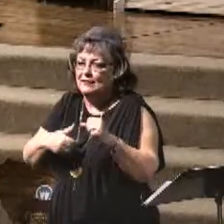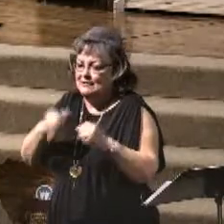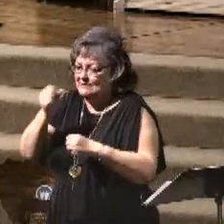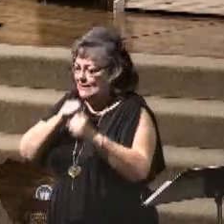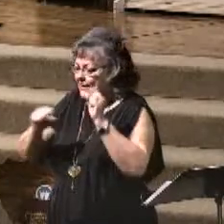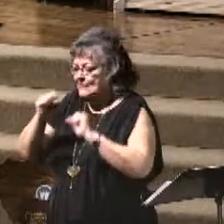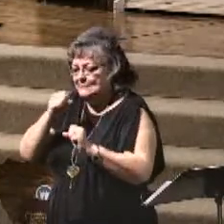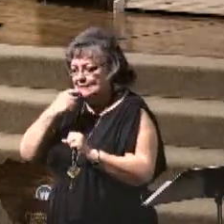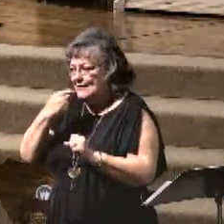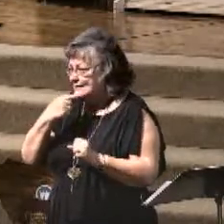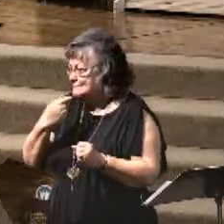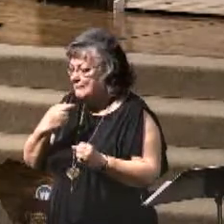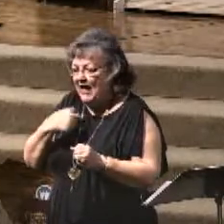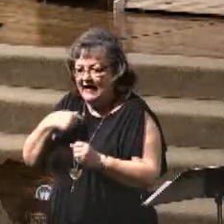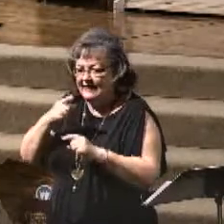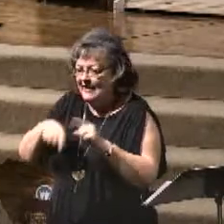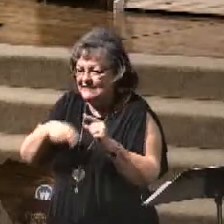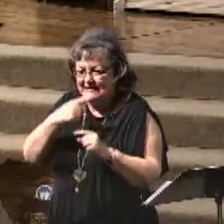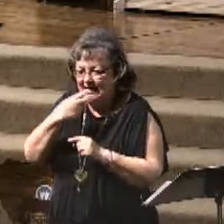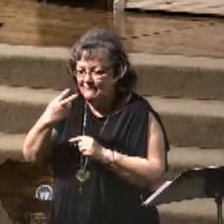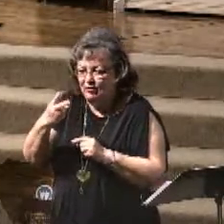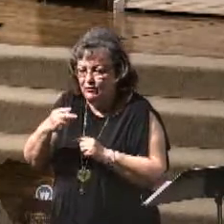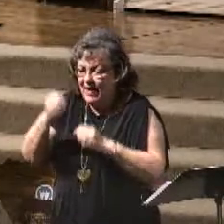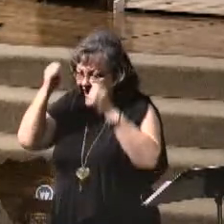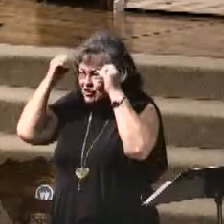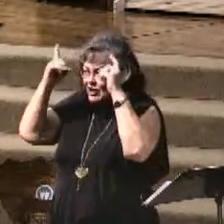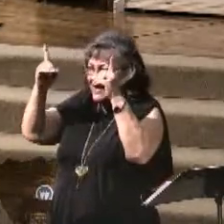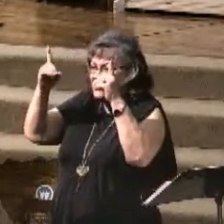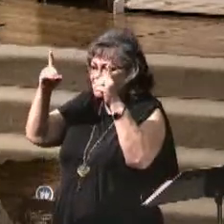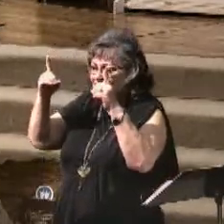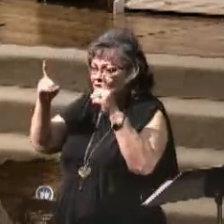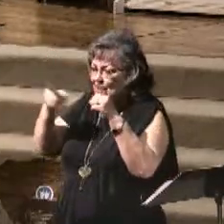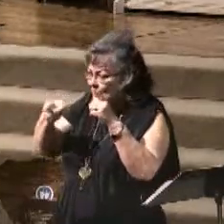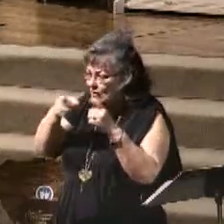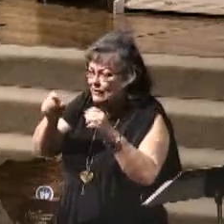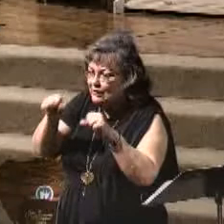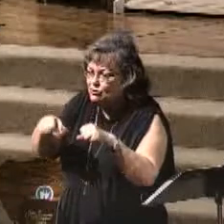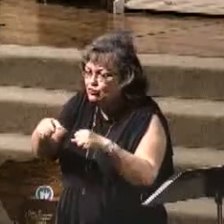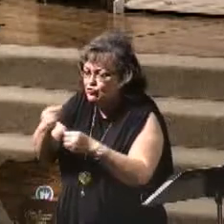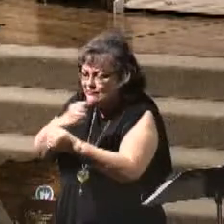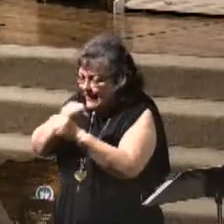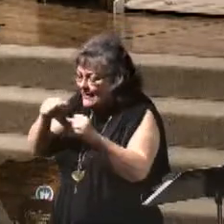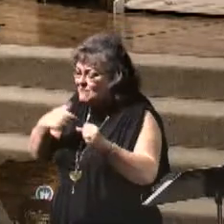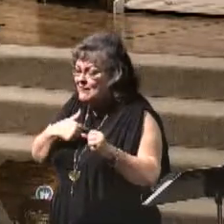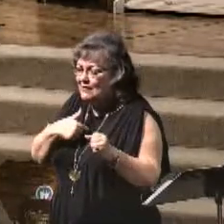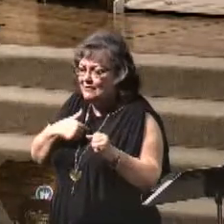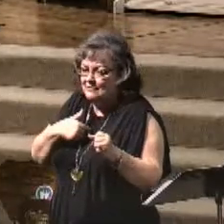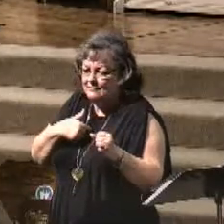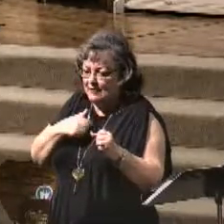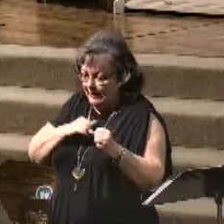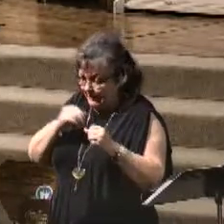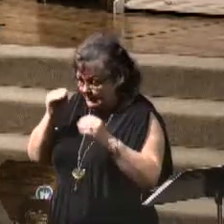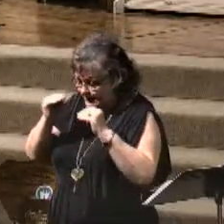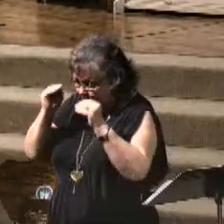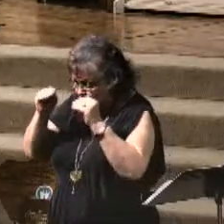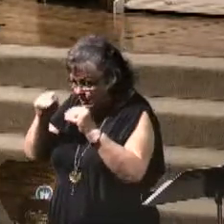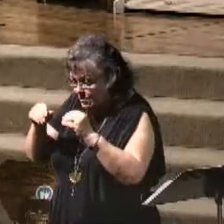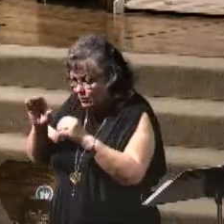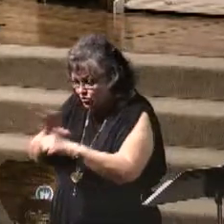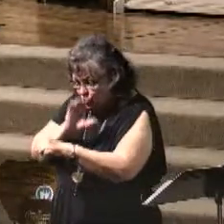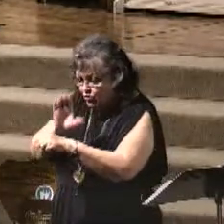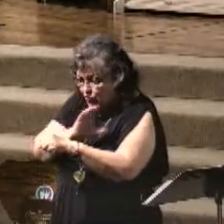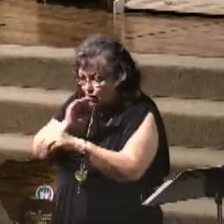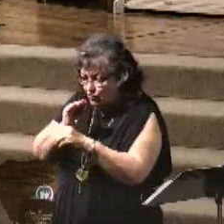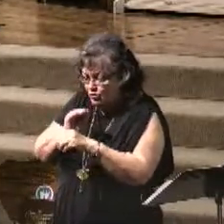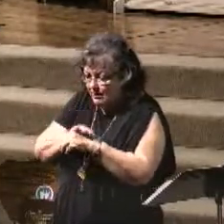says, I can't save you. Education, can you save me? I can teach you how to work a computer. I can